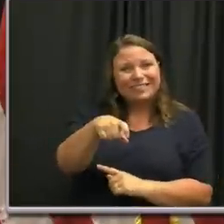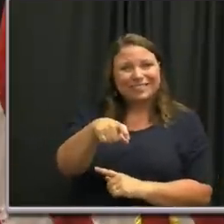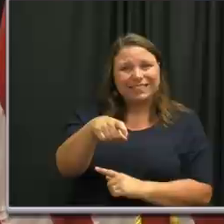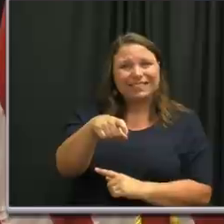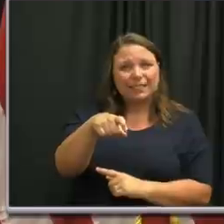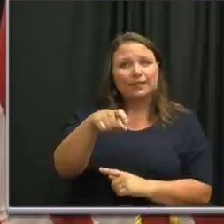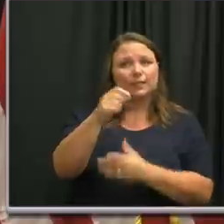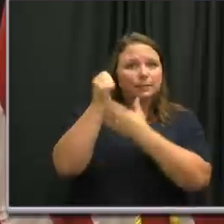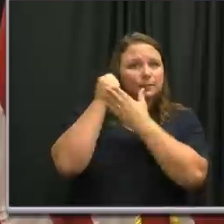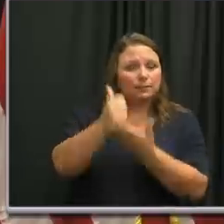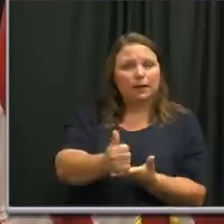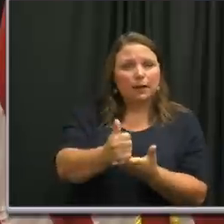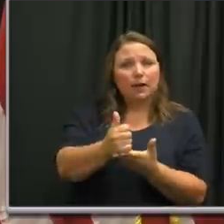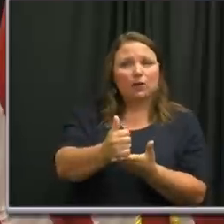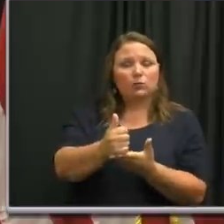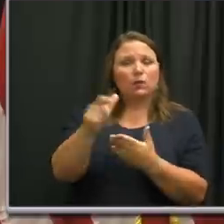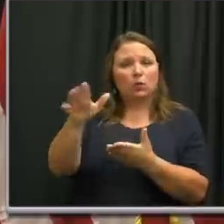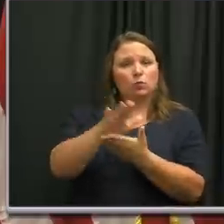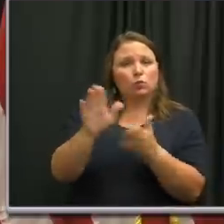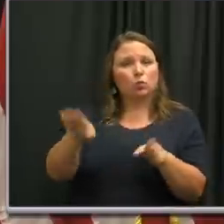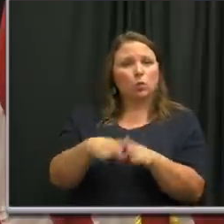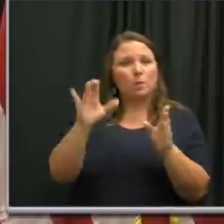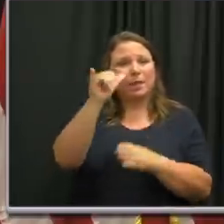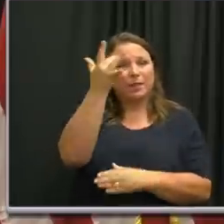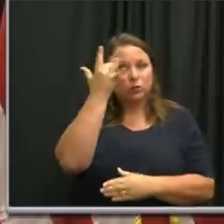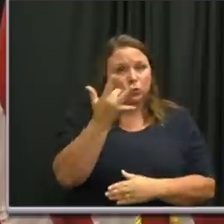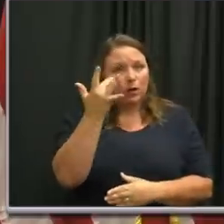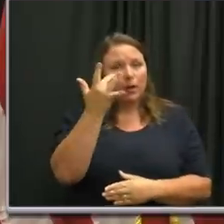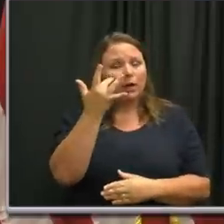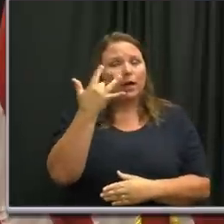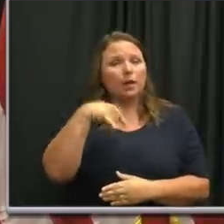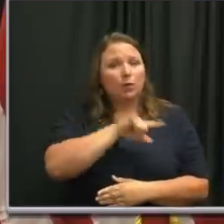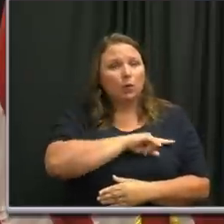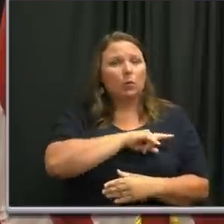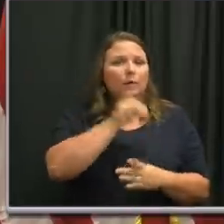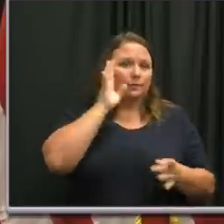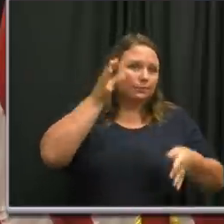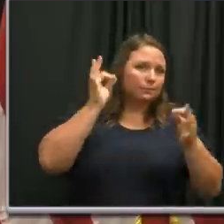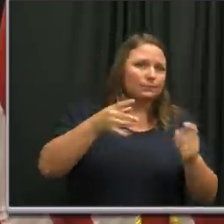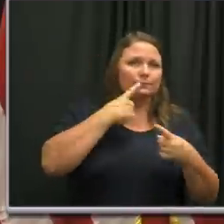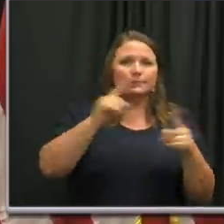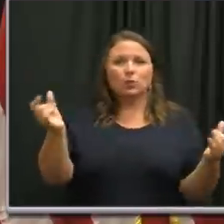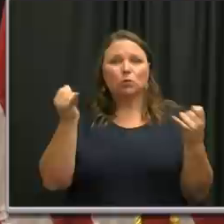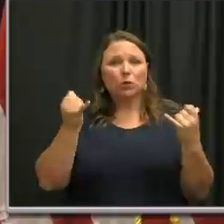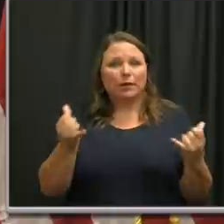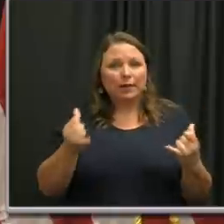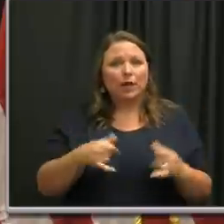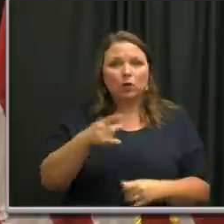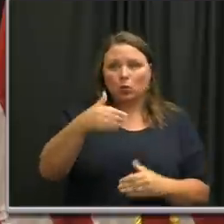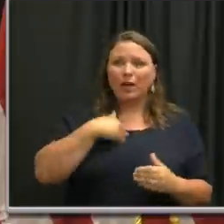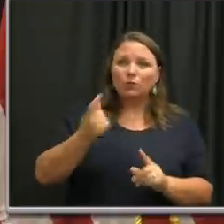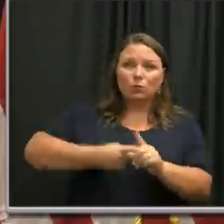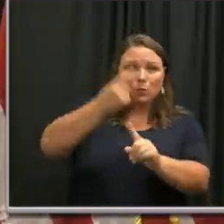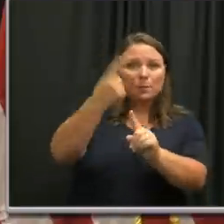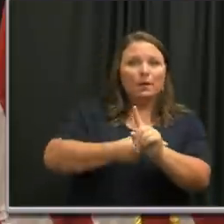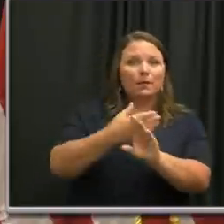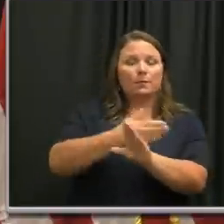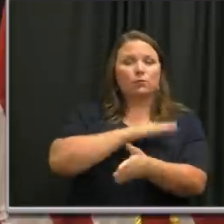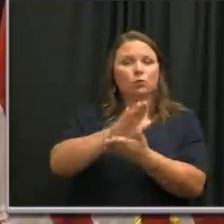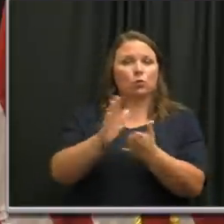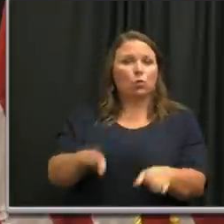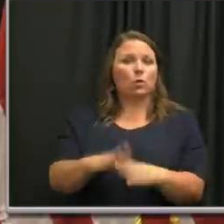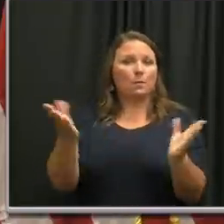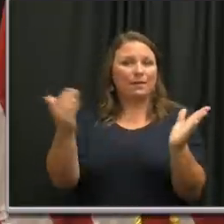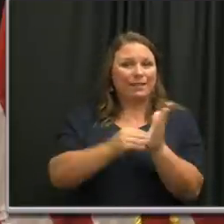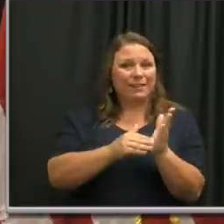be helpful in that work. That's part of the reasons why we're making this announcement right now. You've got more than a month before they open.